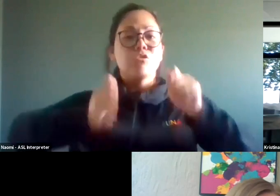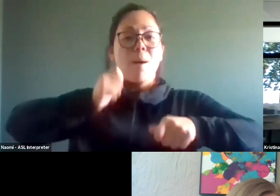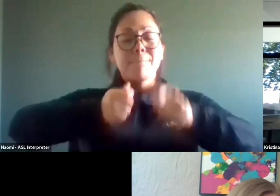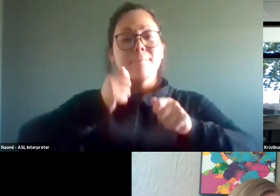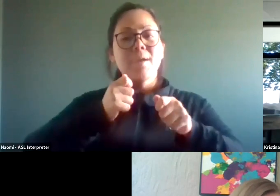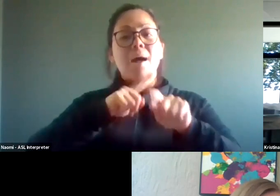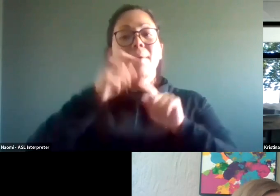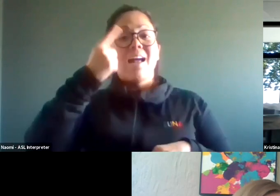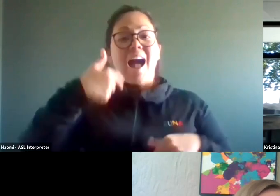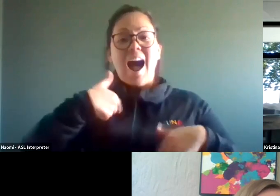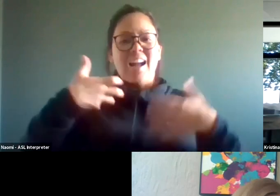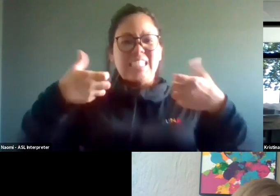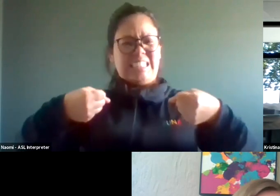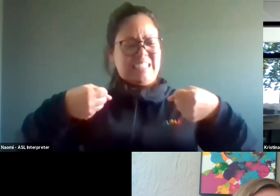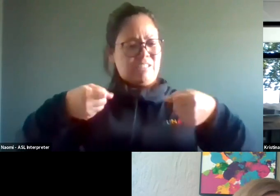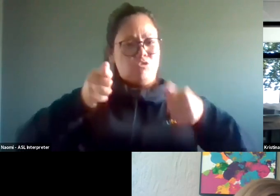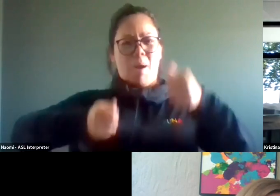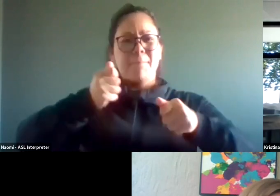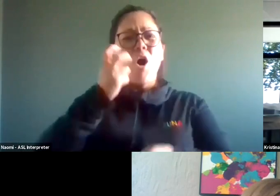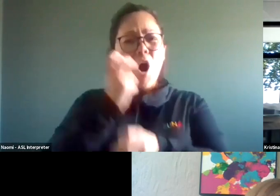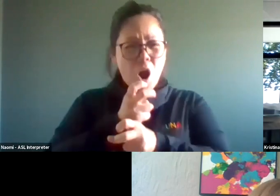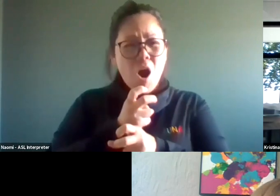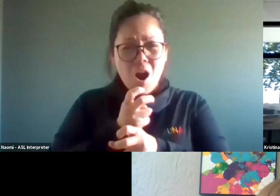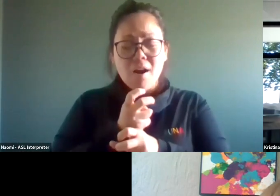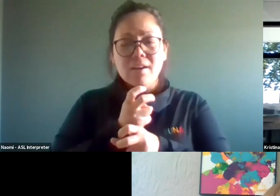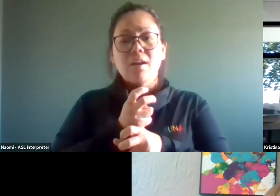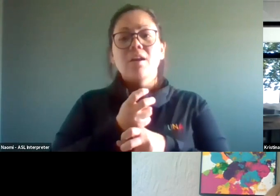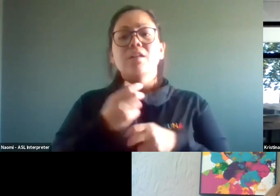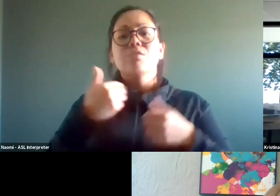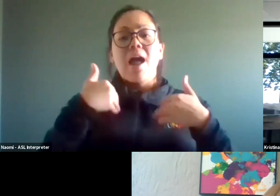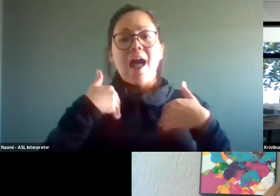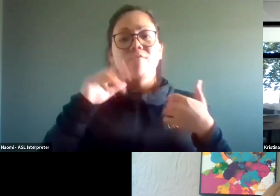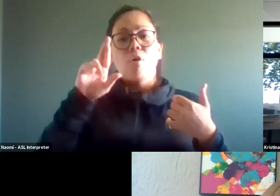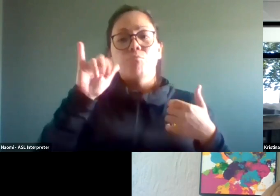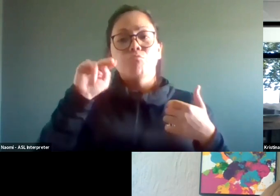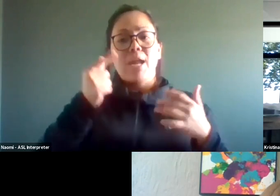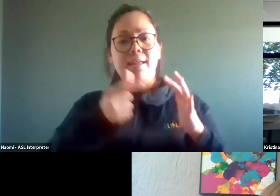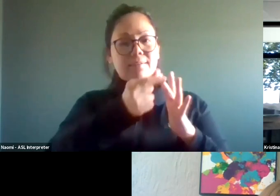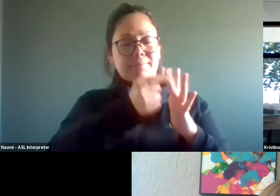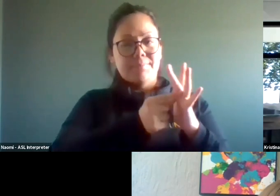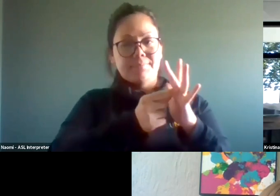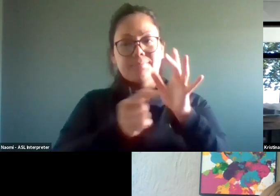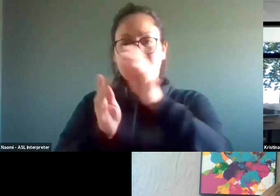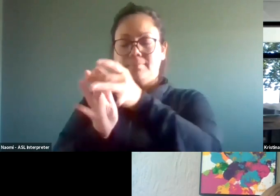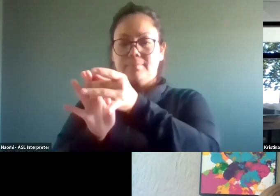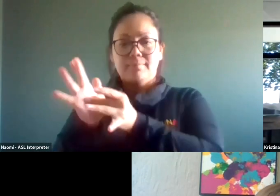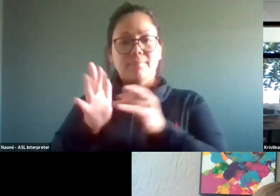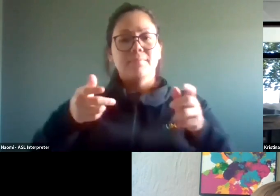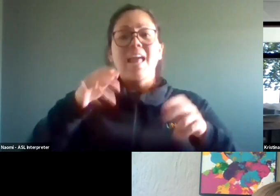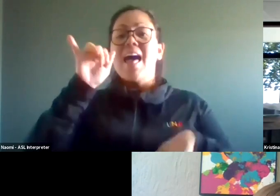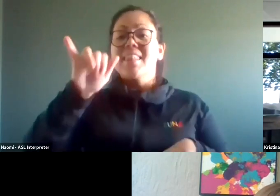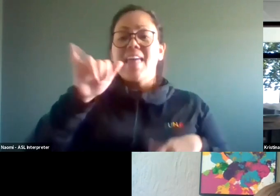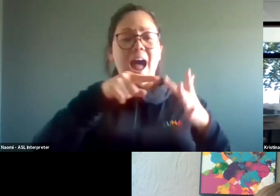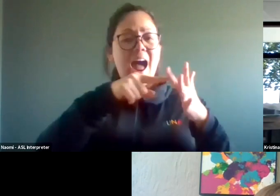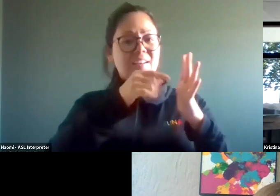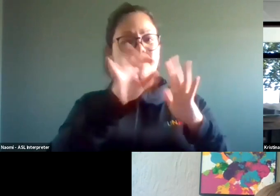without playing them across the room. So I have a ring on my drumstick, and this is the kind of product that you can buy in different